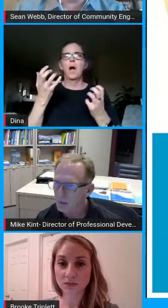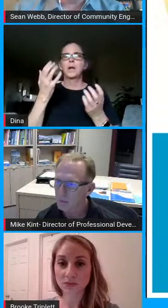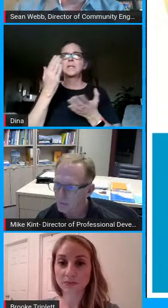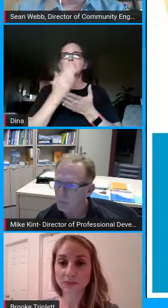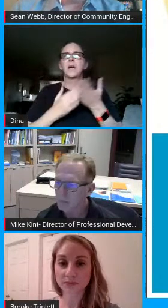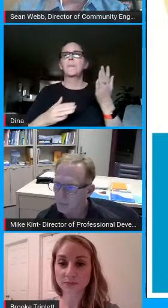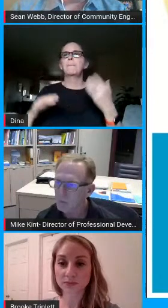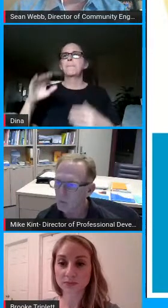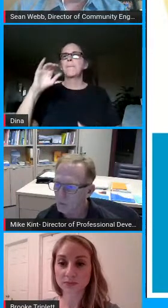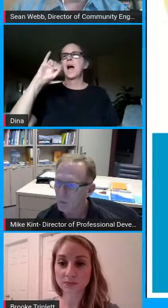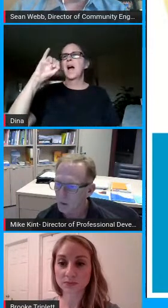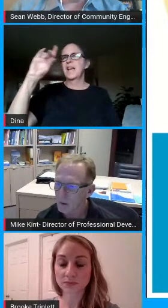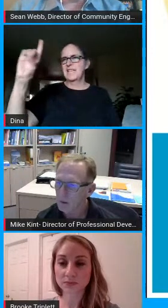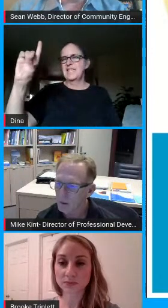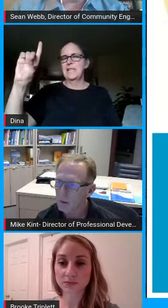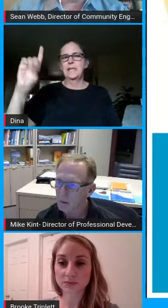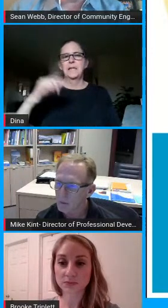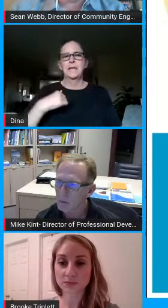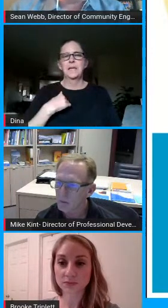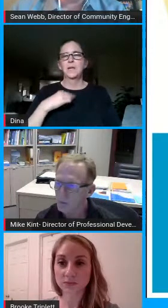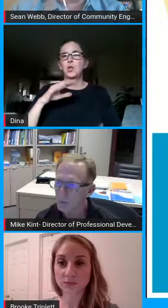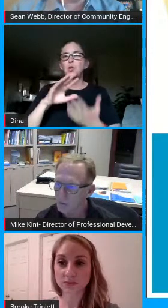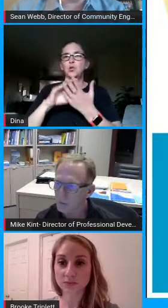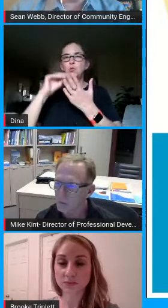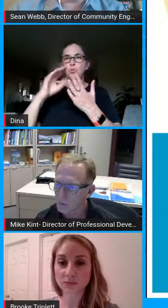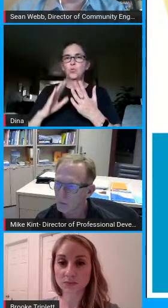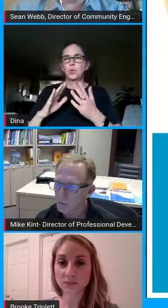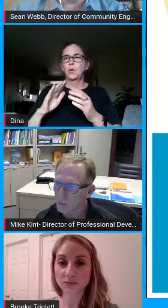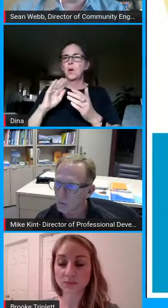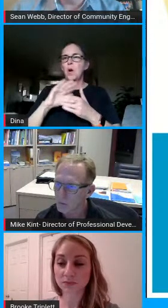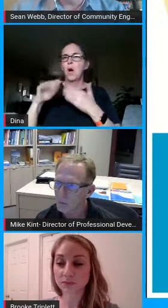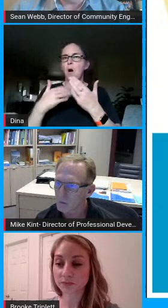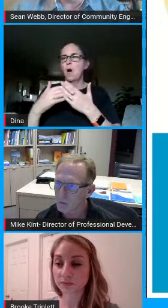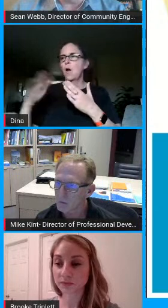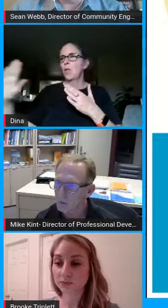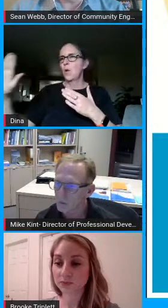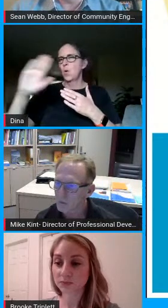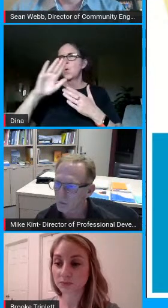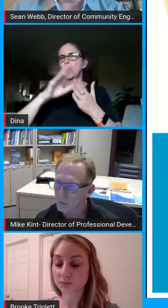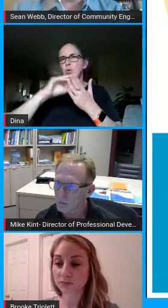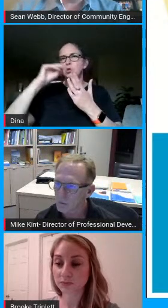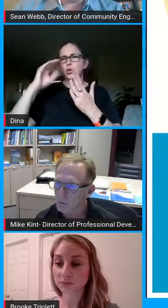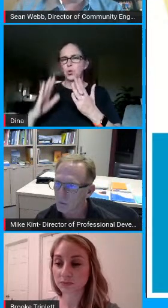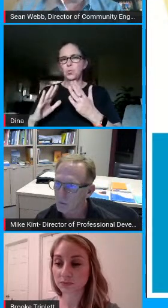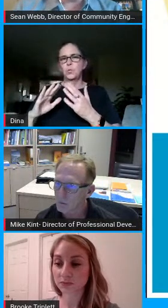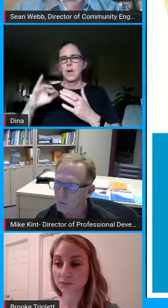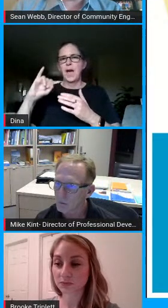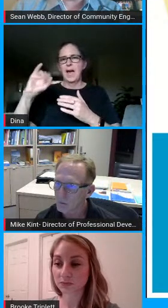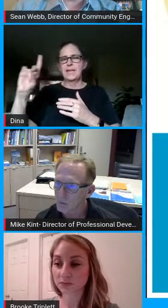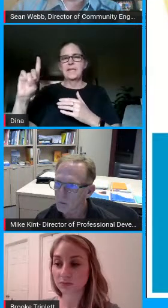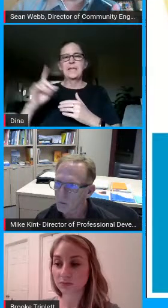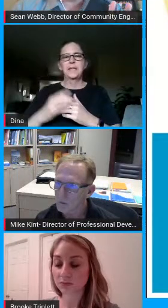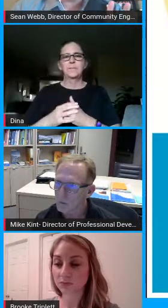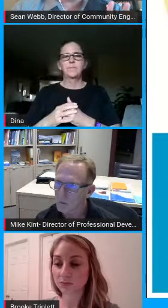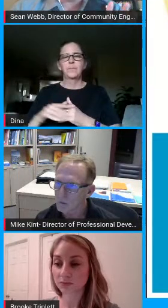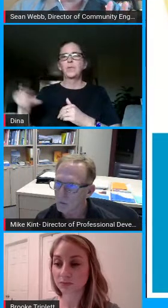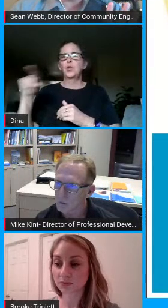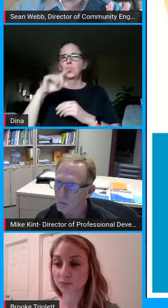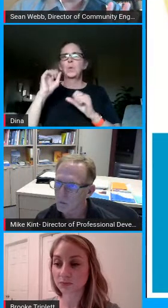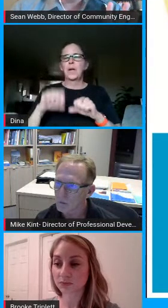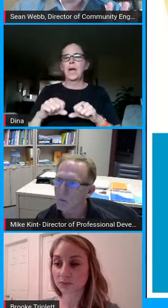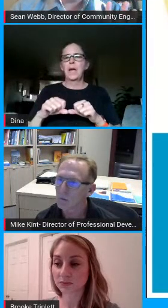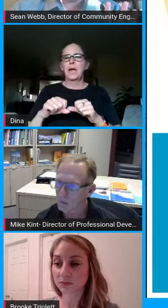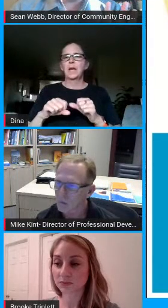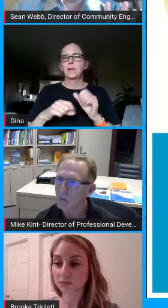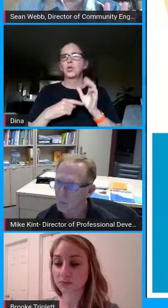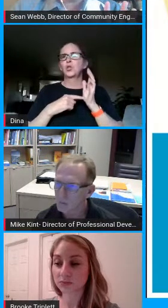students so luckily all of our students were issued ids last year so they could have those as well as it's pretty easy you can also show like a parent view you